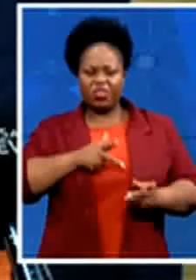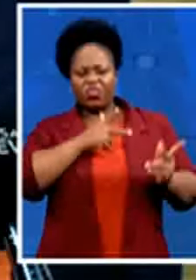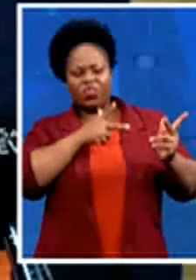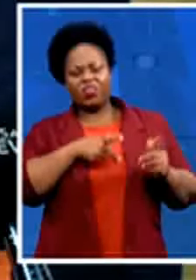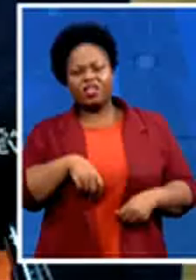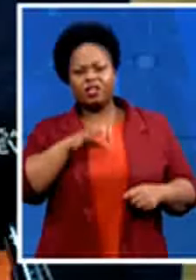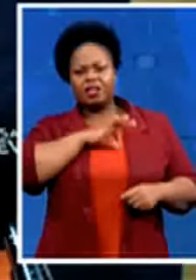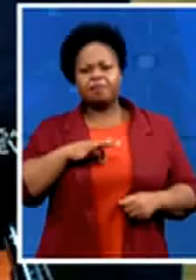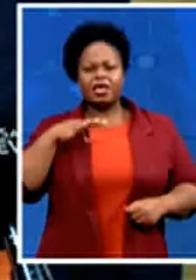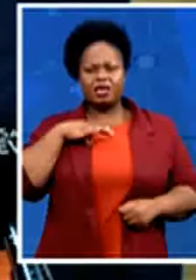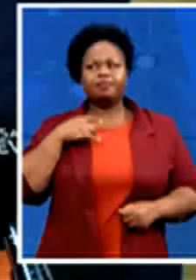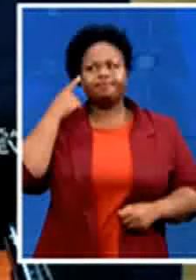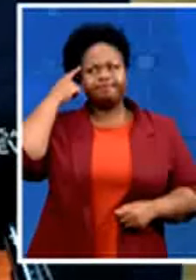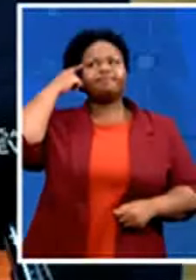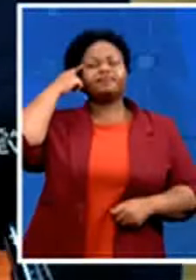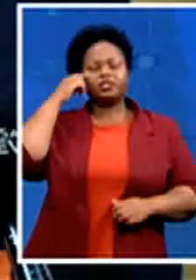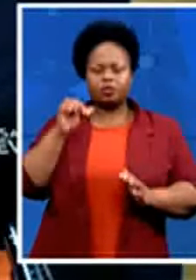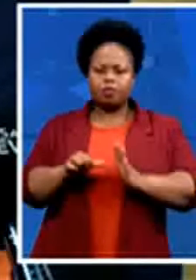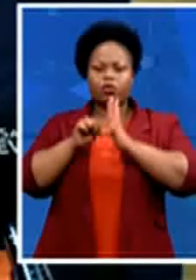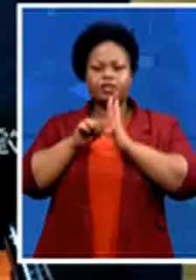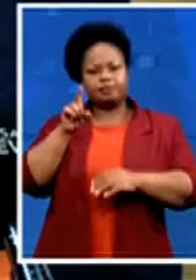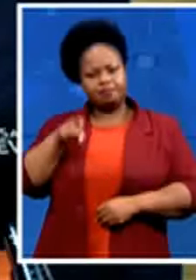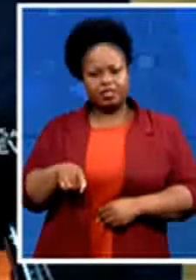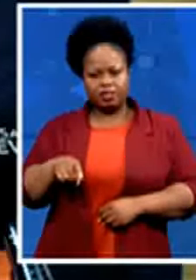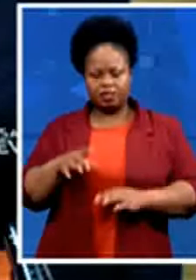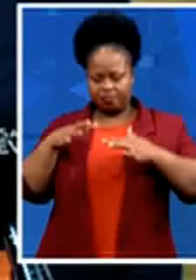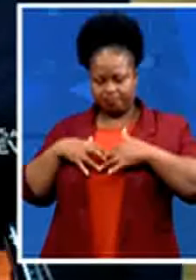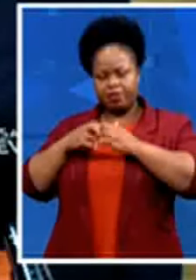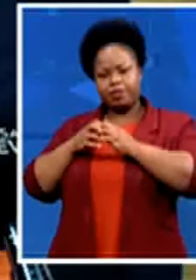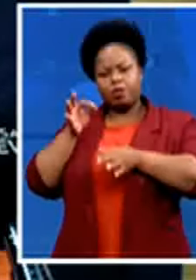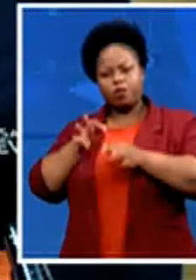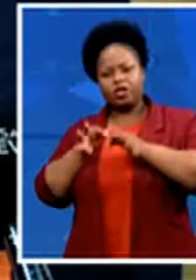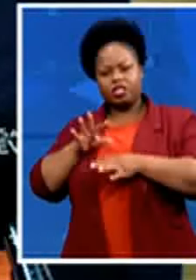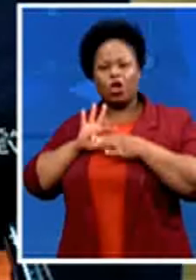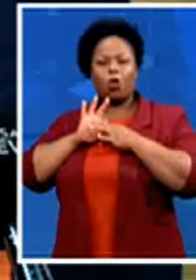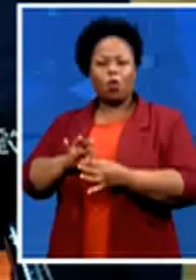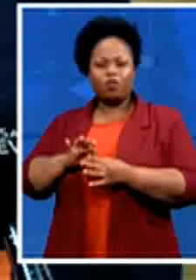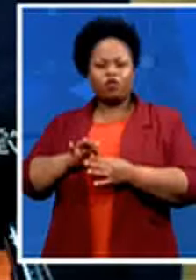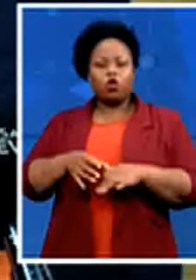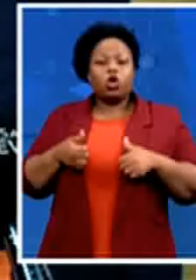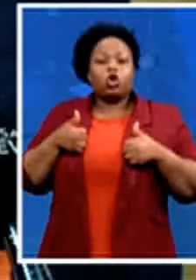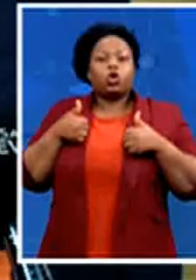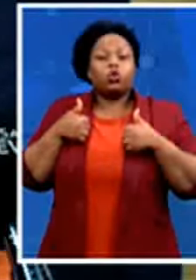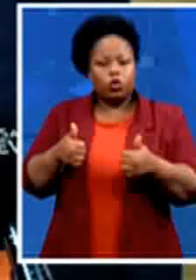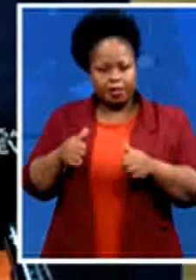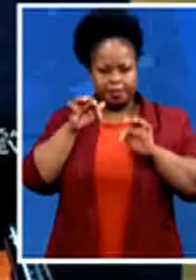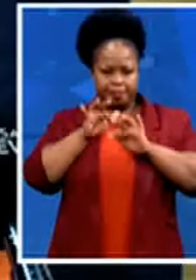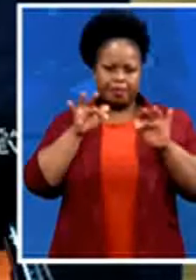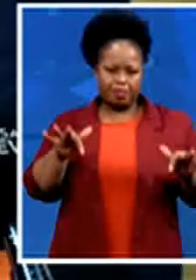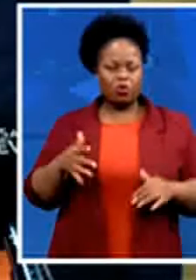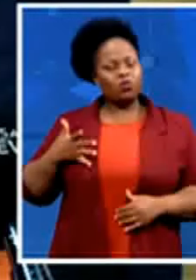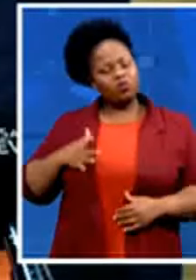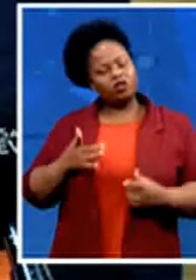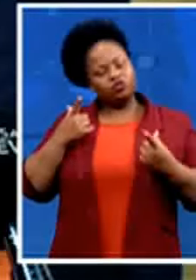a political home for good people who want to do good work to fix our